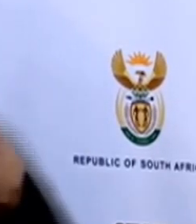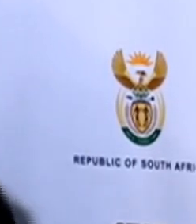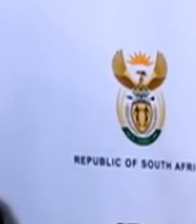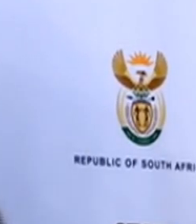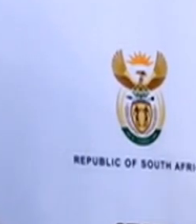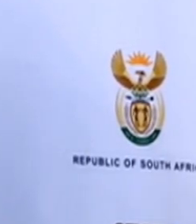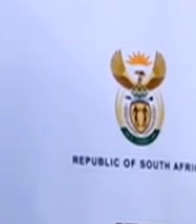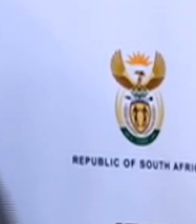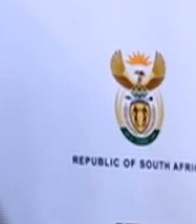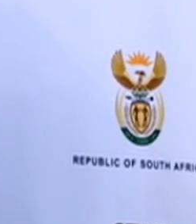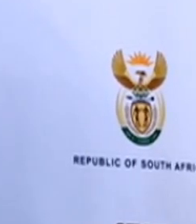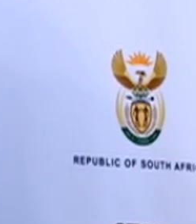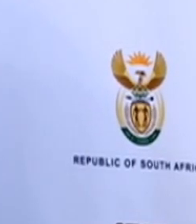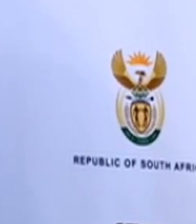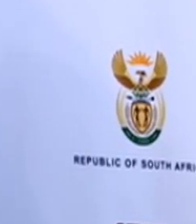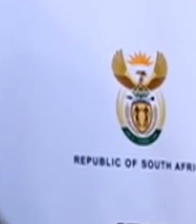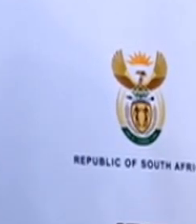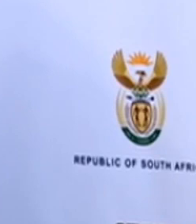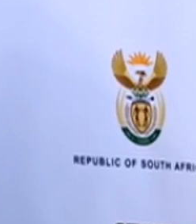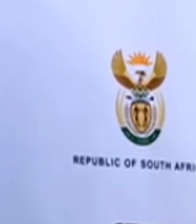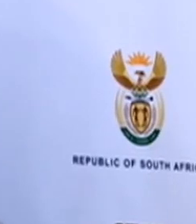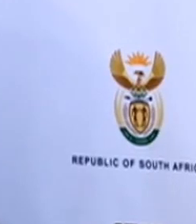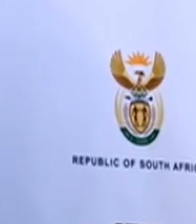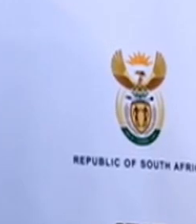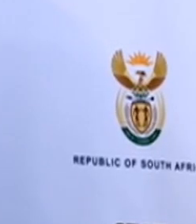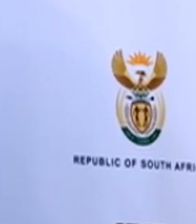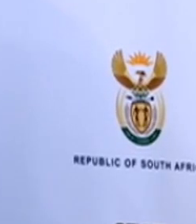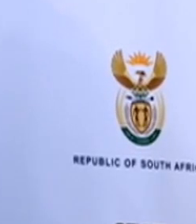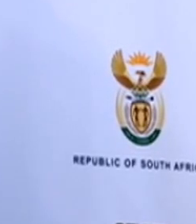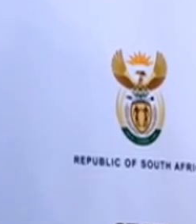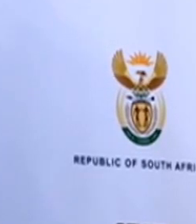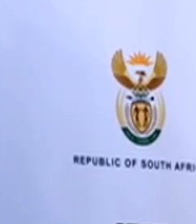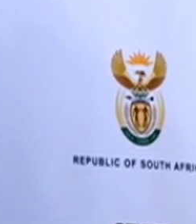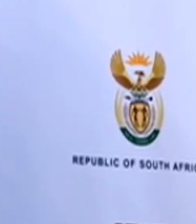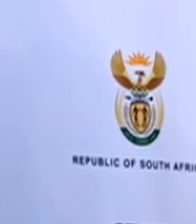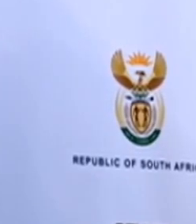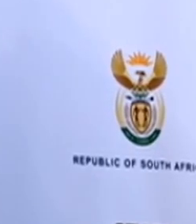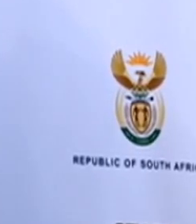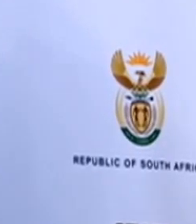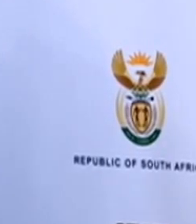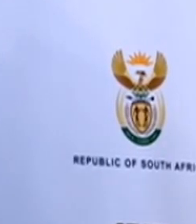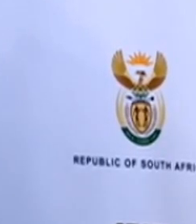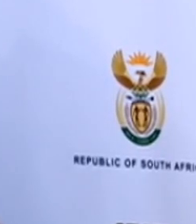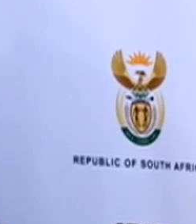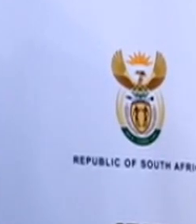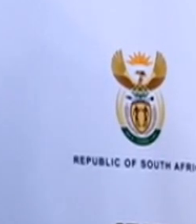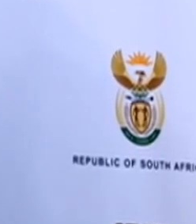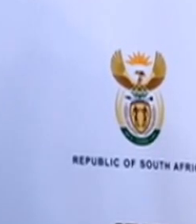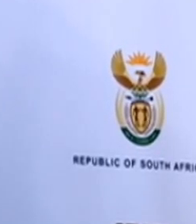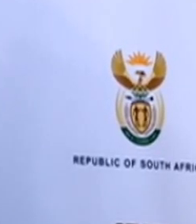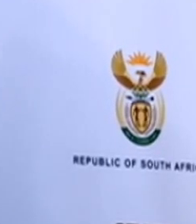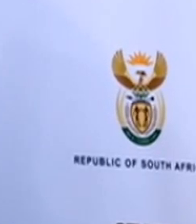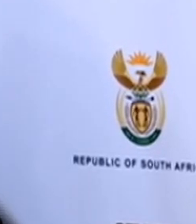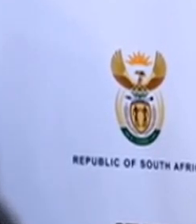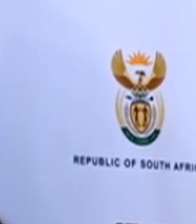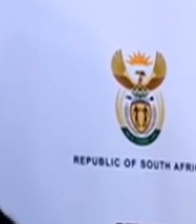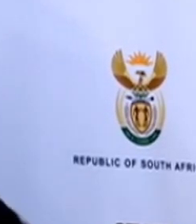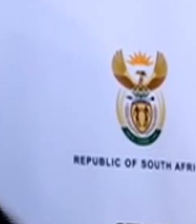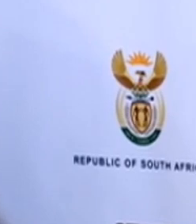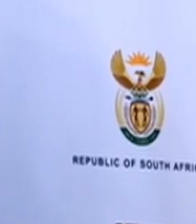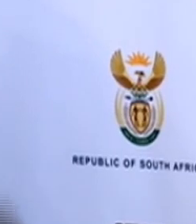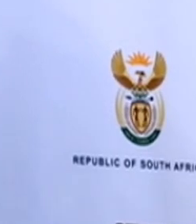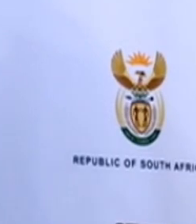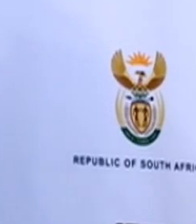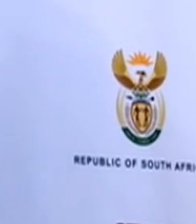during those times, it was very hot. And questioned why the ANC